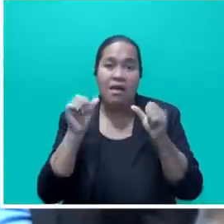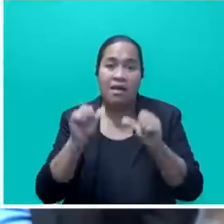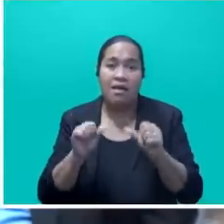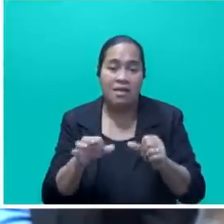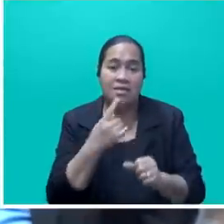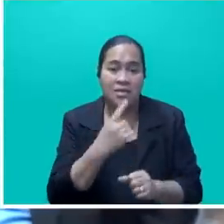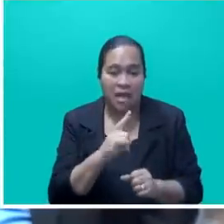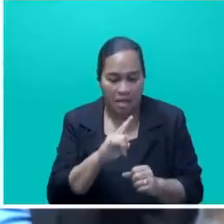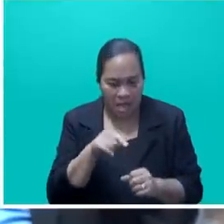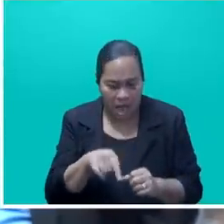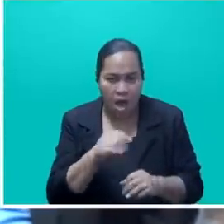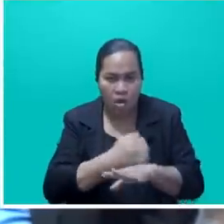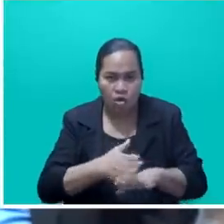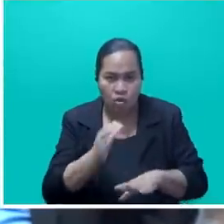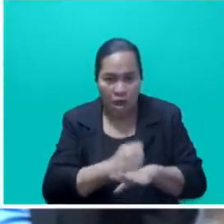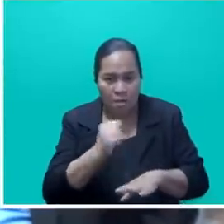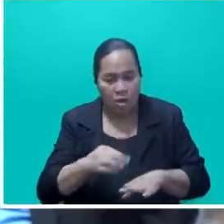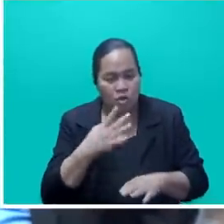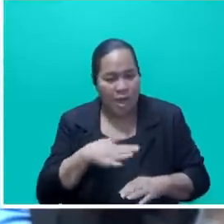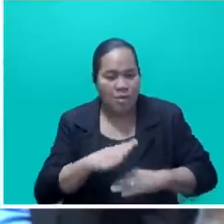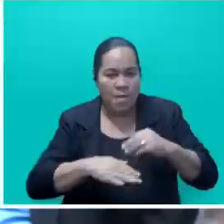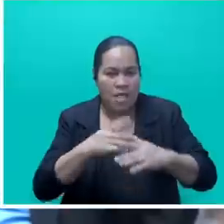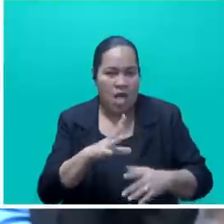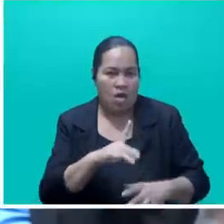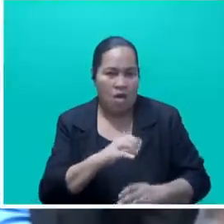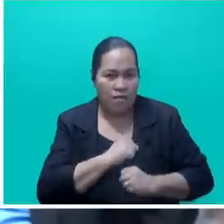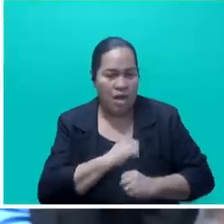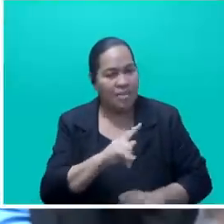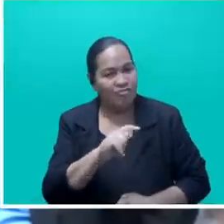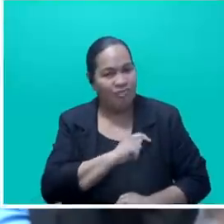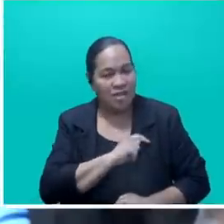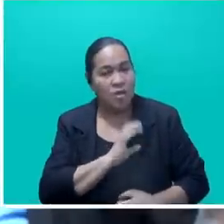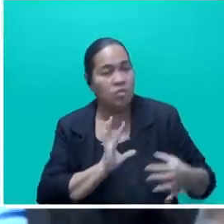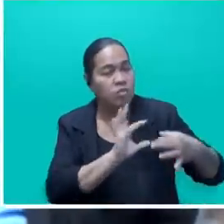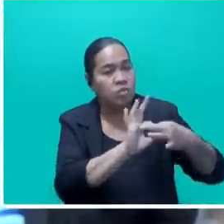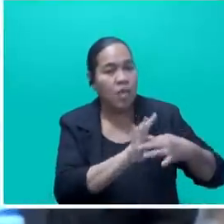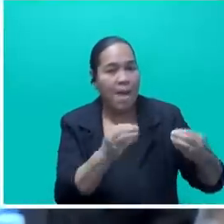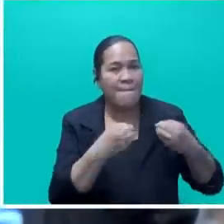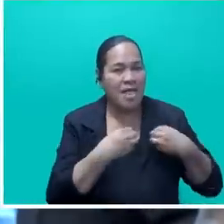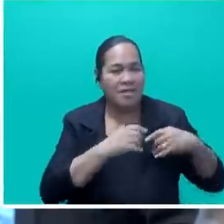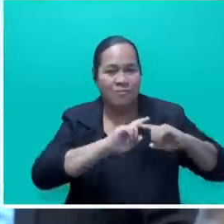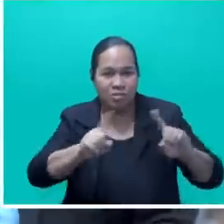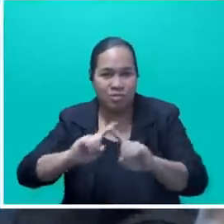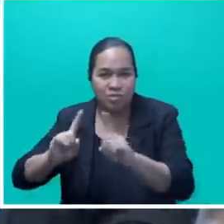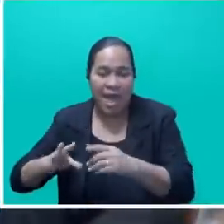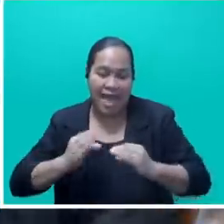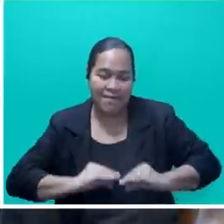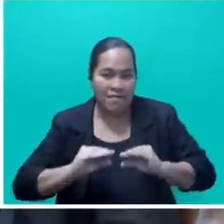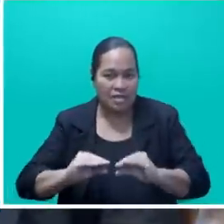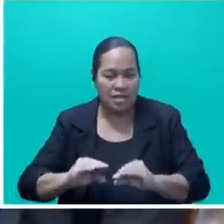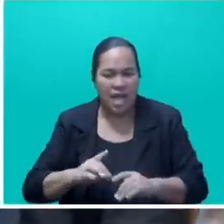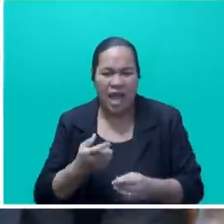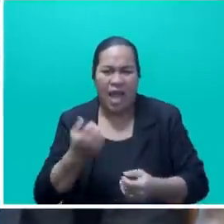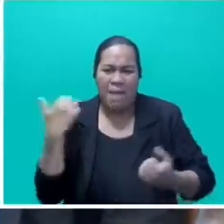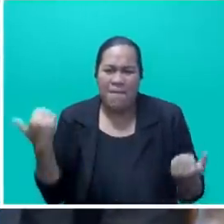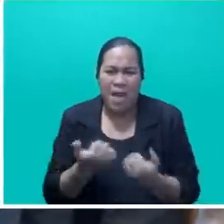government's focus on building confidence and trust with businesses and investors. For years, we have been hearing about